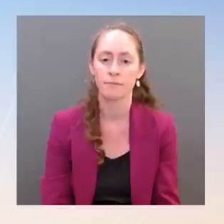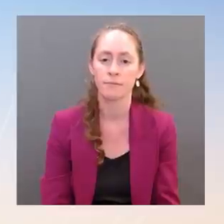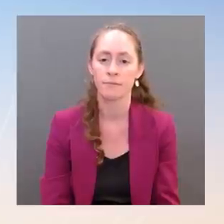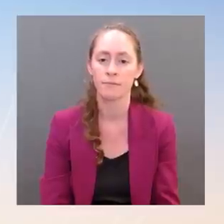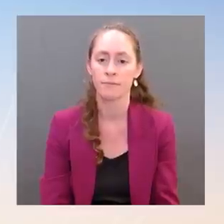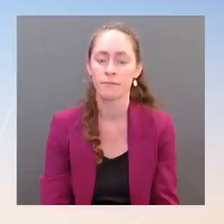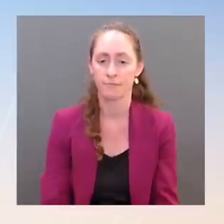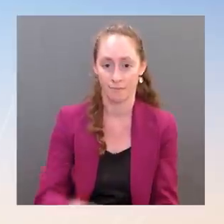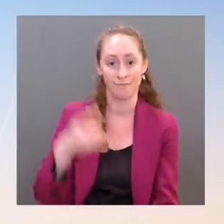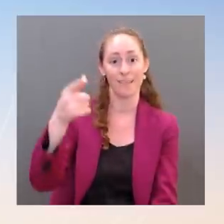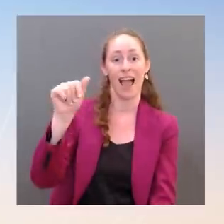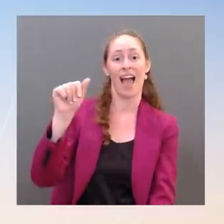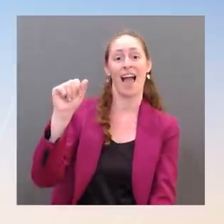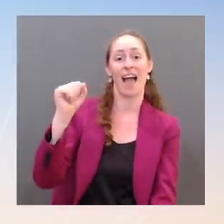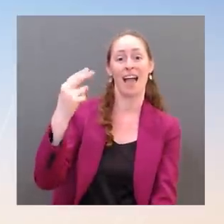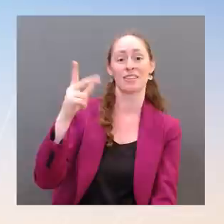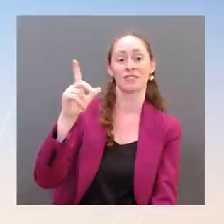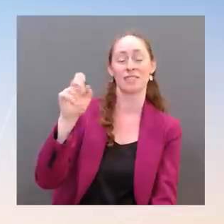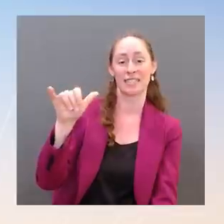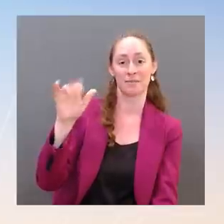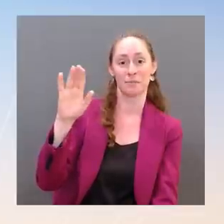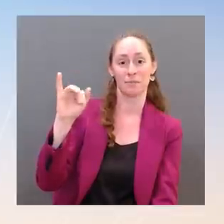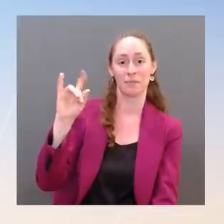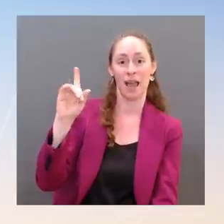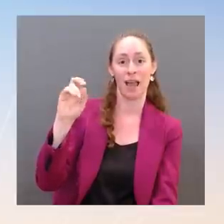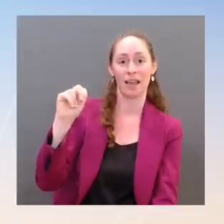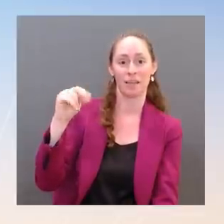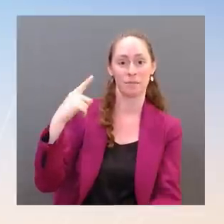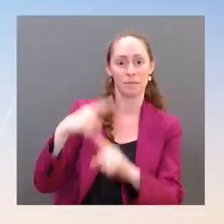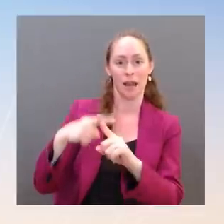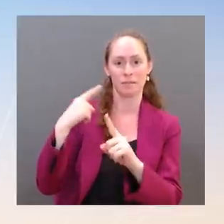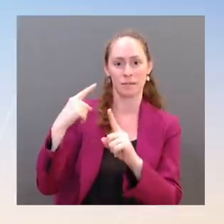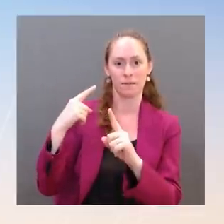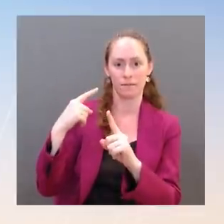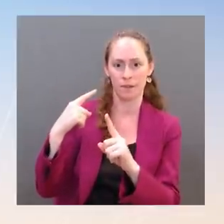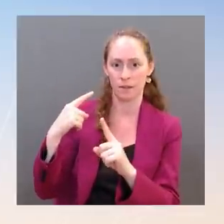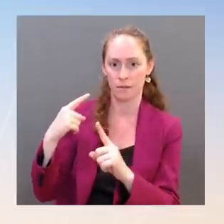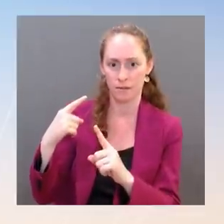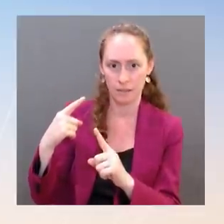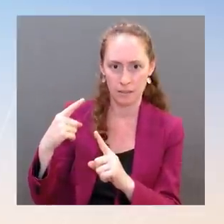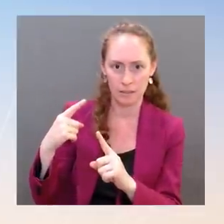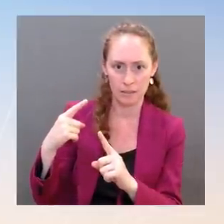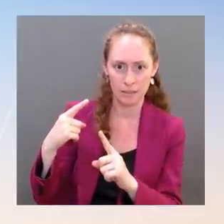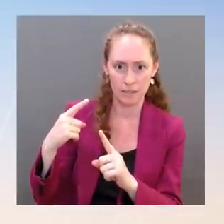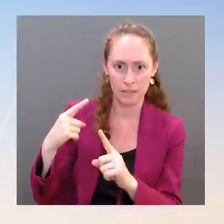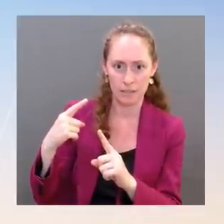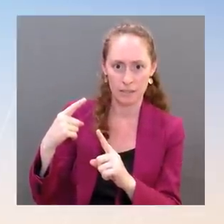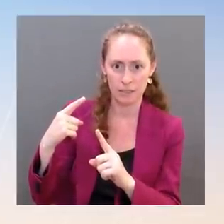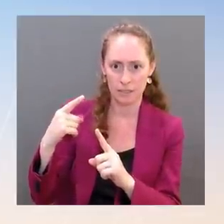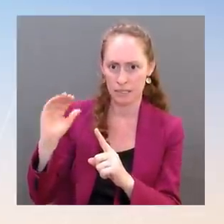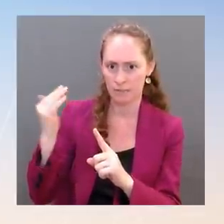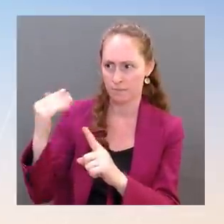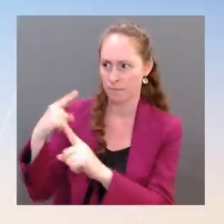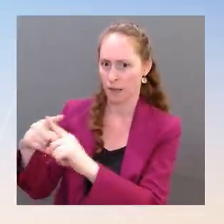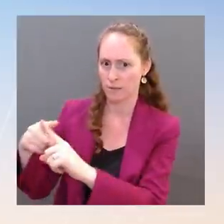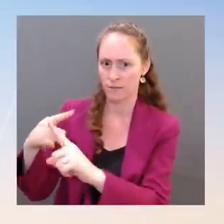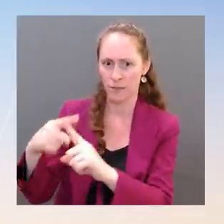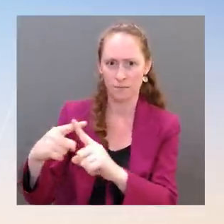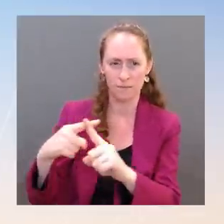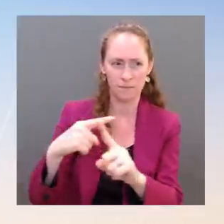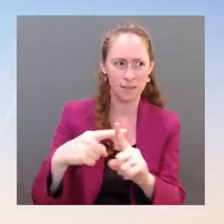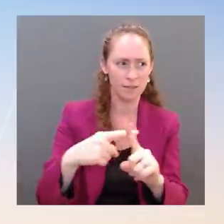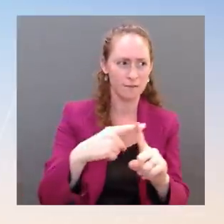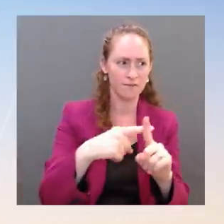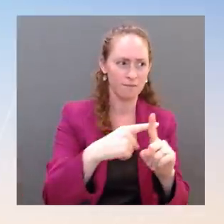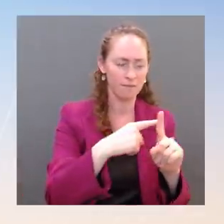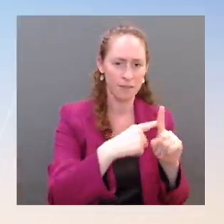cabinet officials had it, a number of other aides in the West Wing. And no one so far that I can remember has been deemed a close contact of the